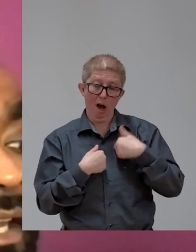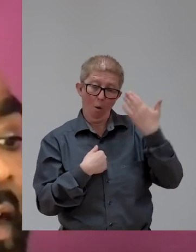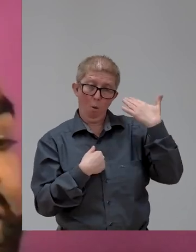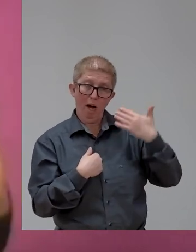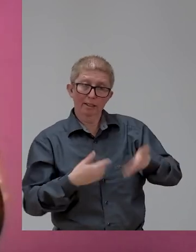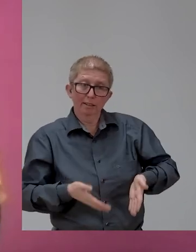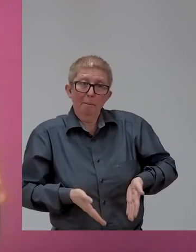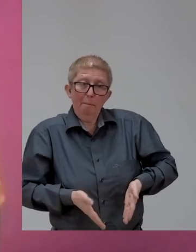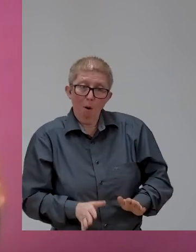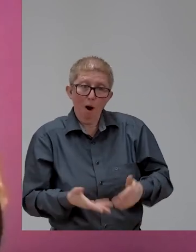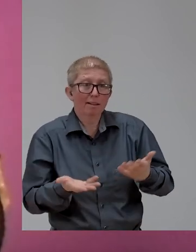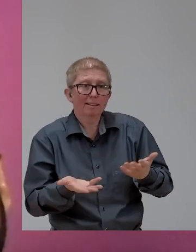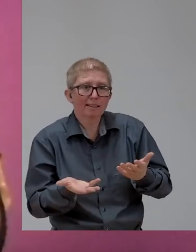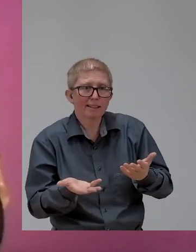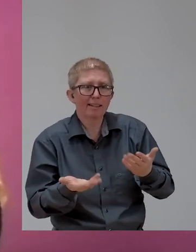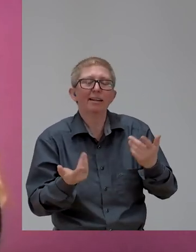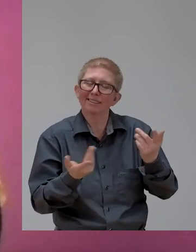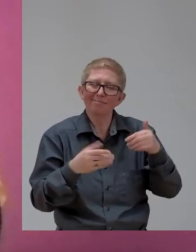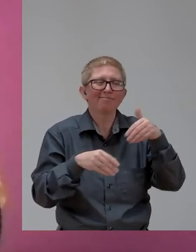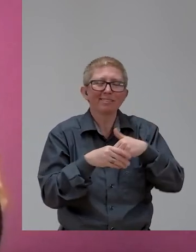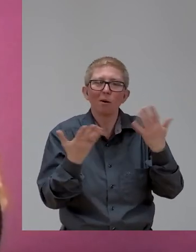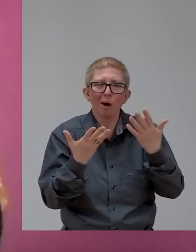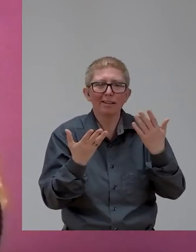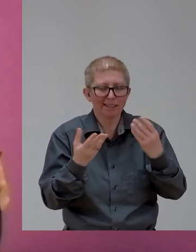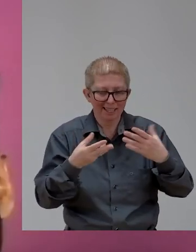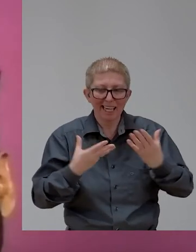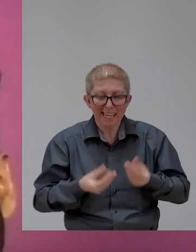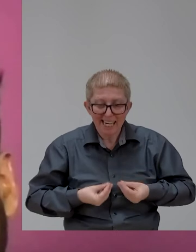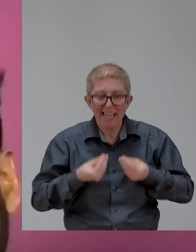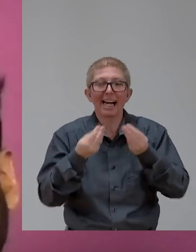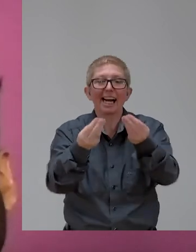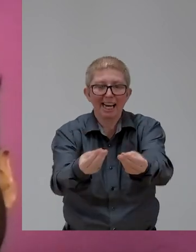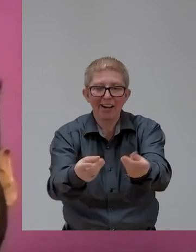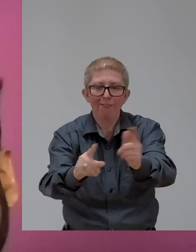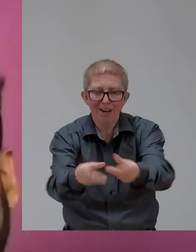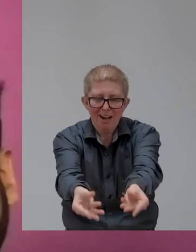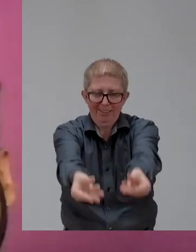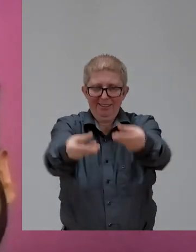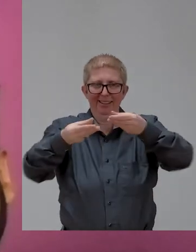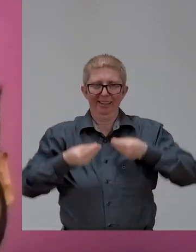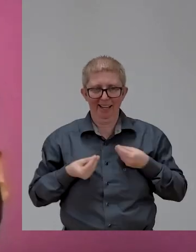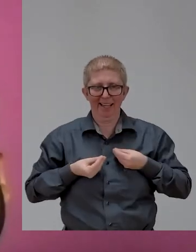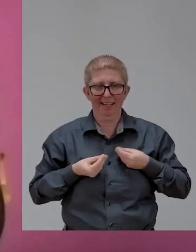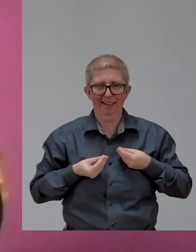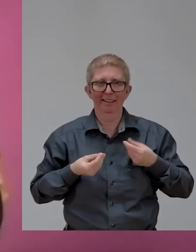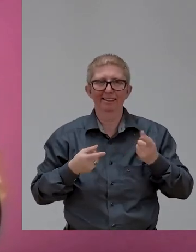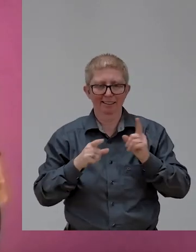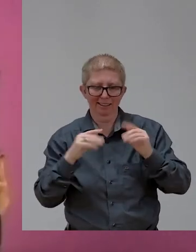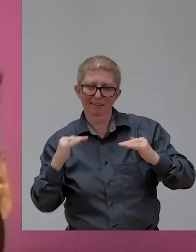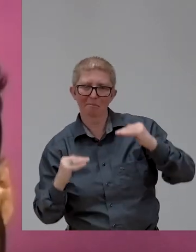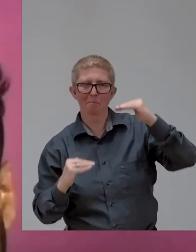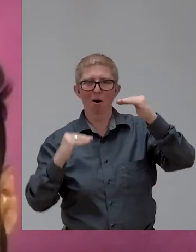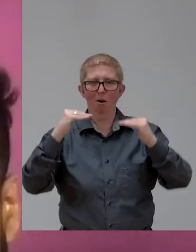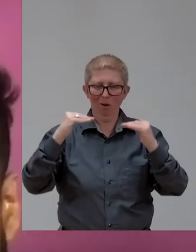and find beauty in the balance between the two. And this world of accessibility and inclusion is about giving and